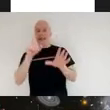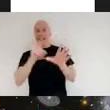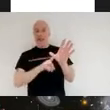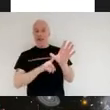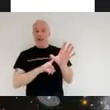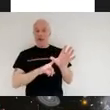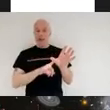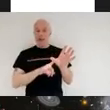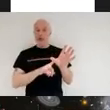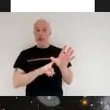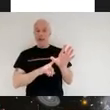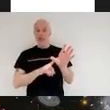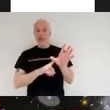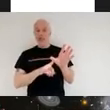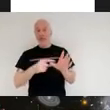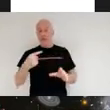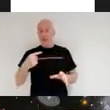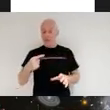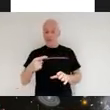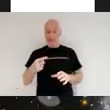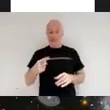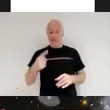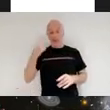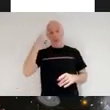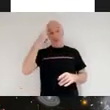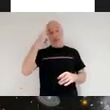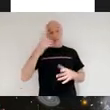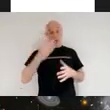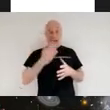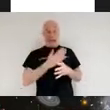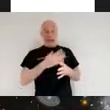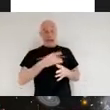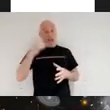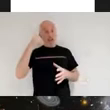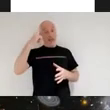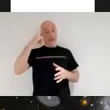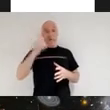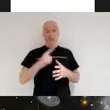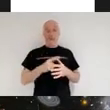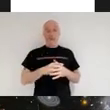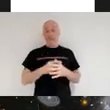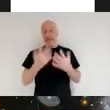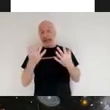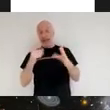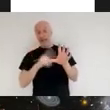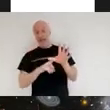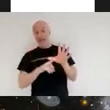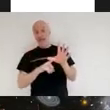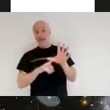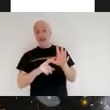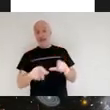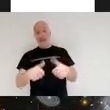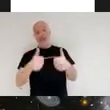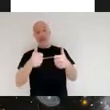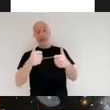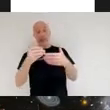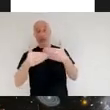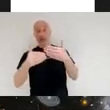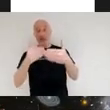actually much higher than we initially expected we hoped that 10 years would be a good operational lifespan